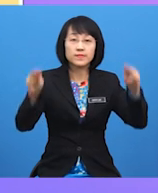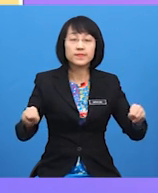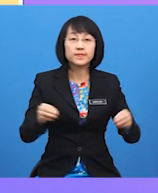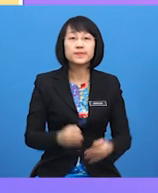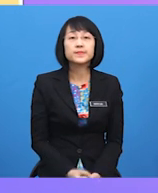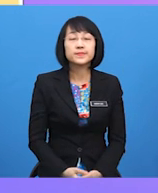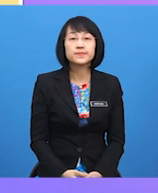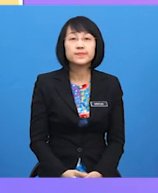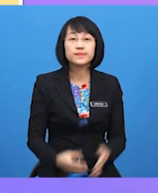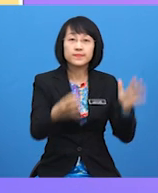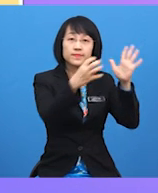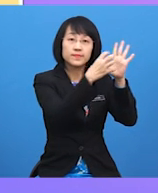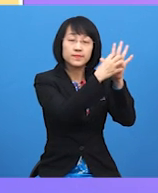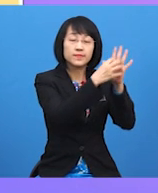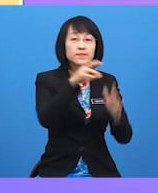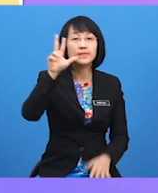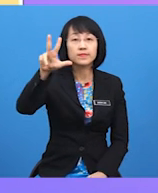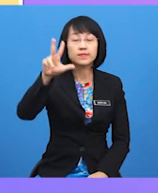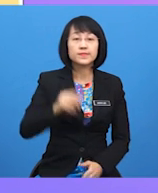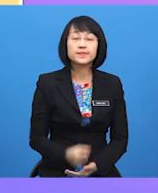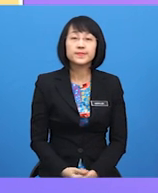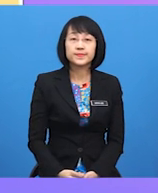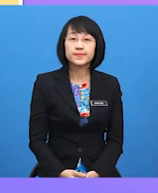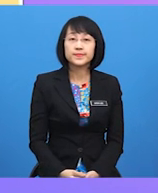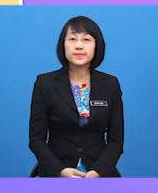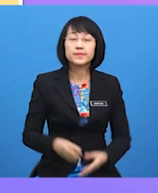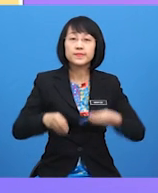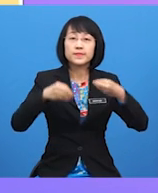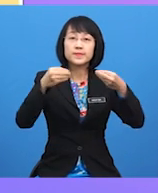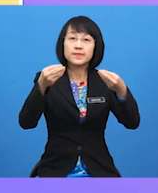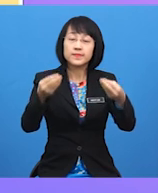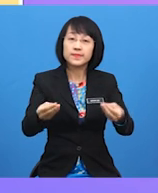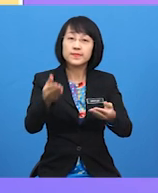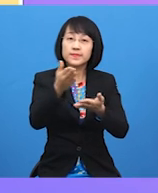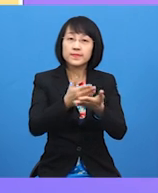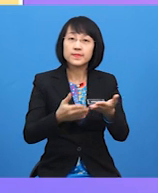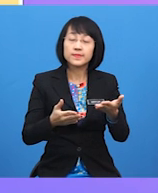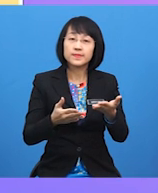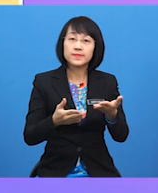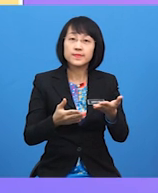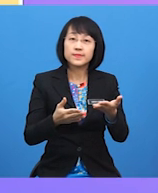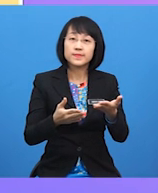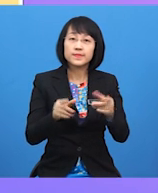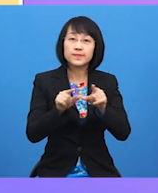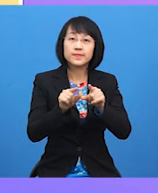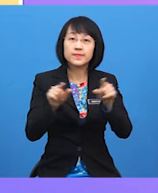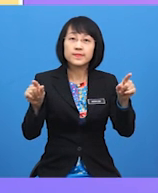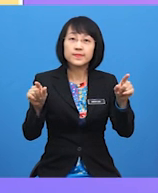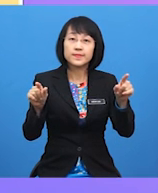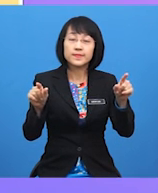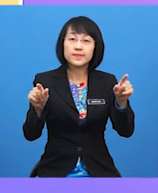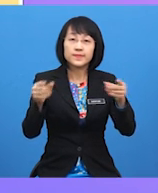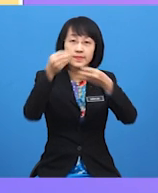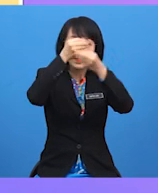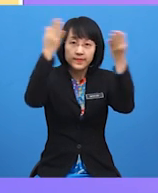C. Paragraph 3. And lastly, which paragraph does she give